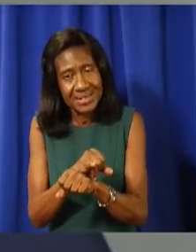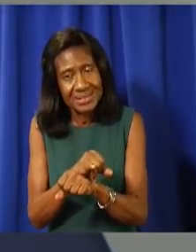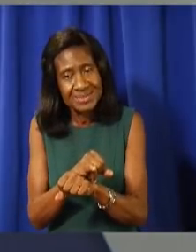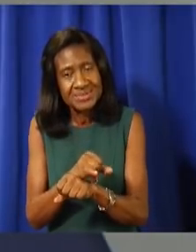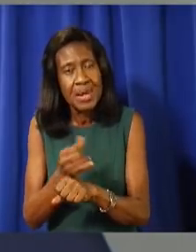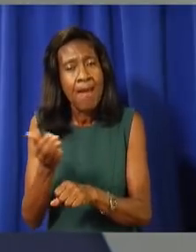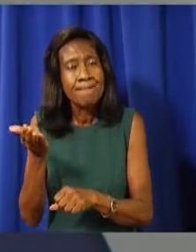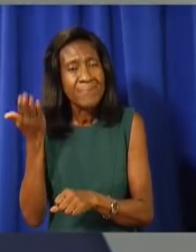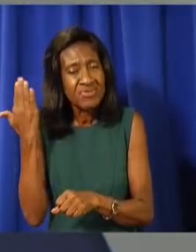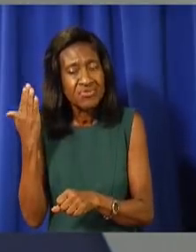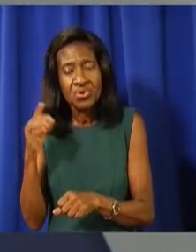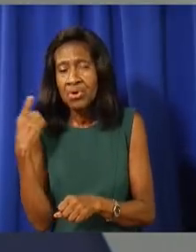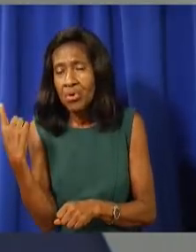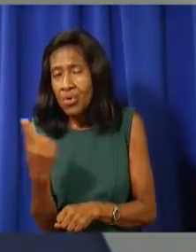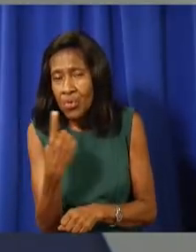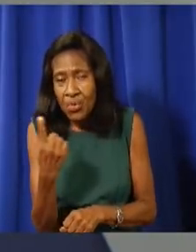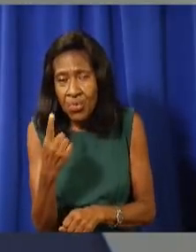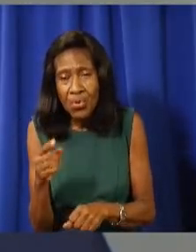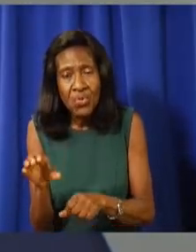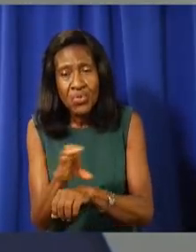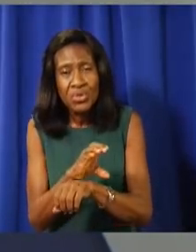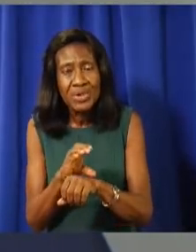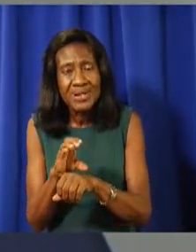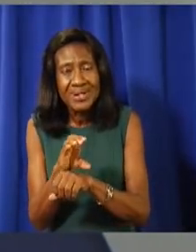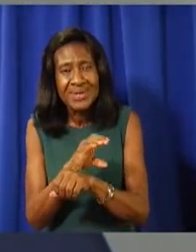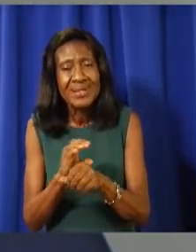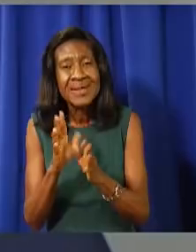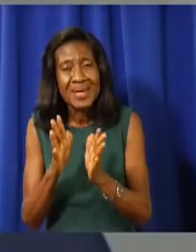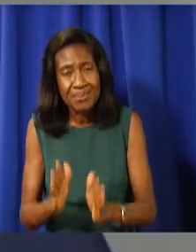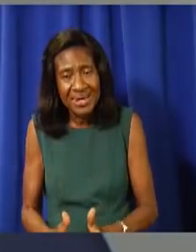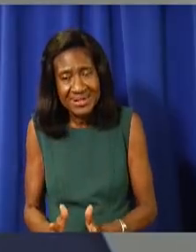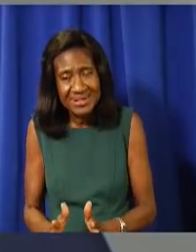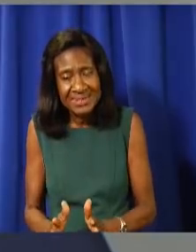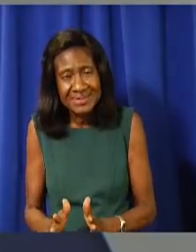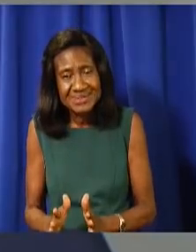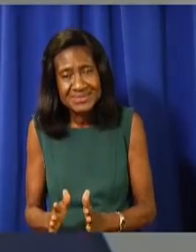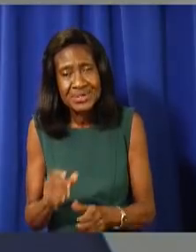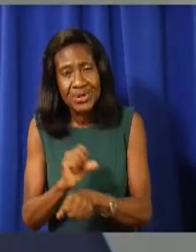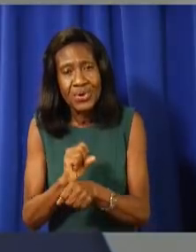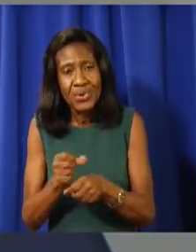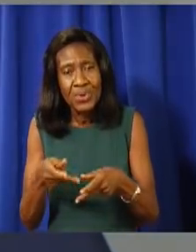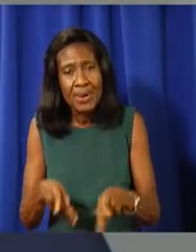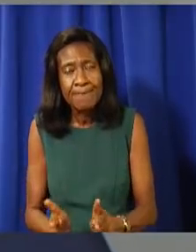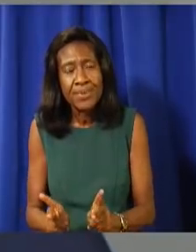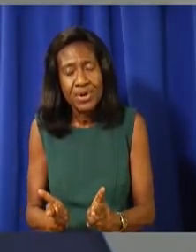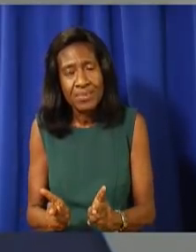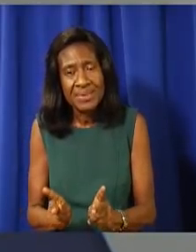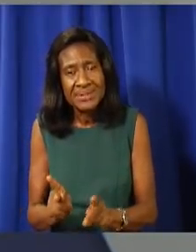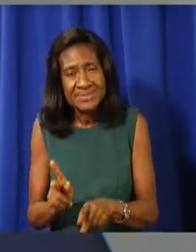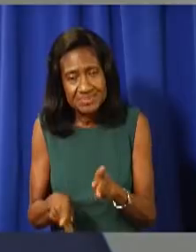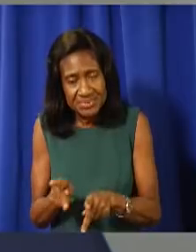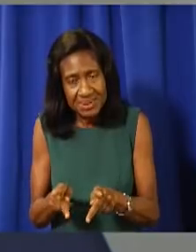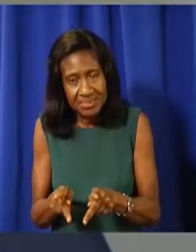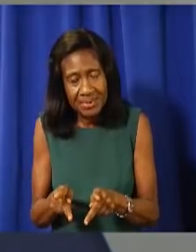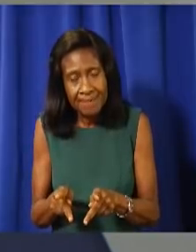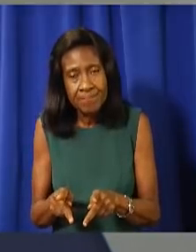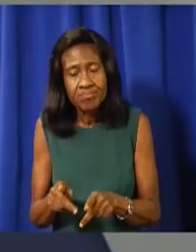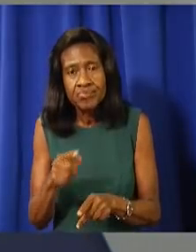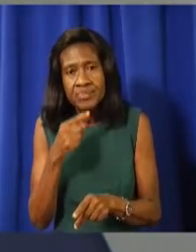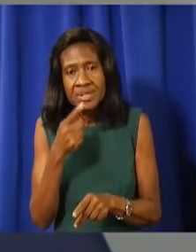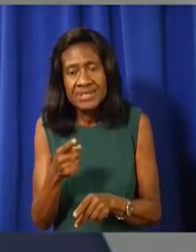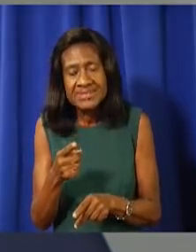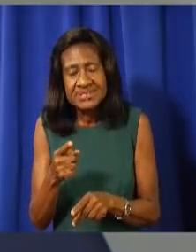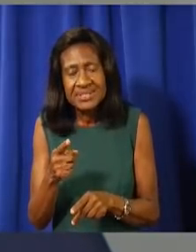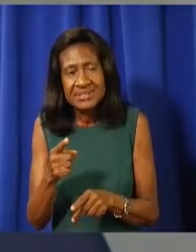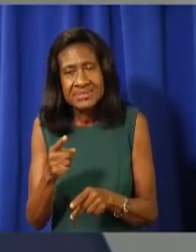residents, work permit holders and others with close ties to the country. One thing that does not change in